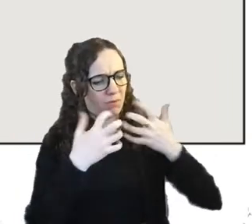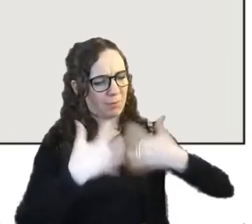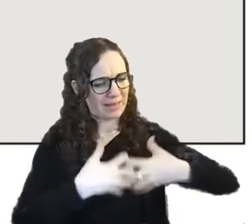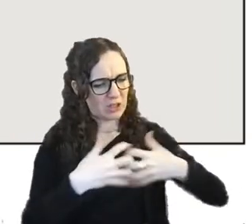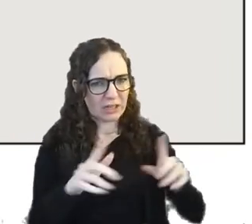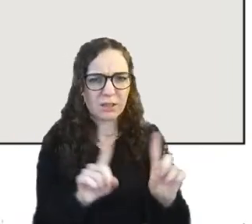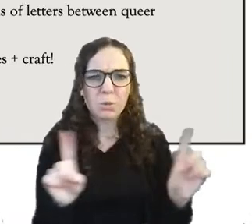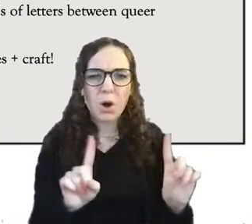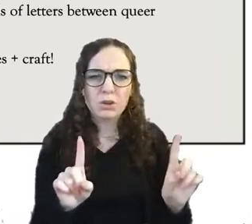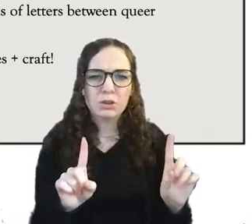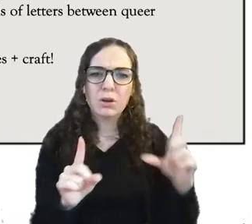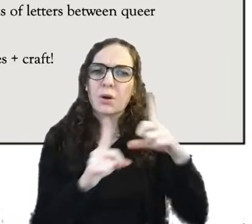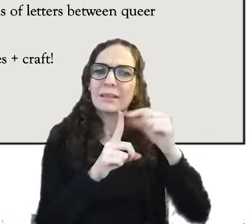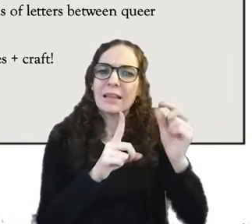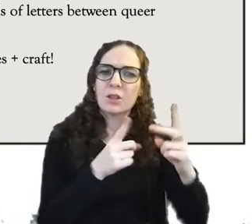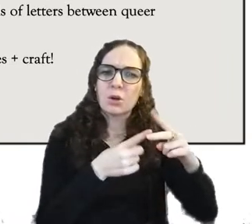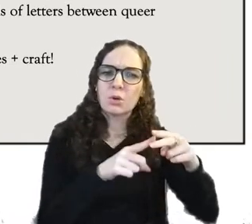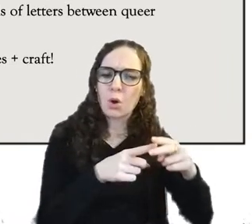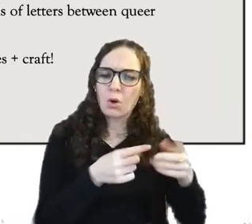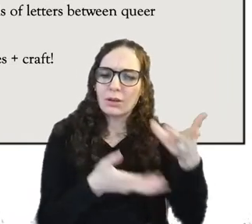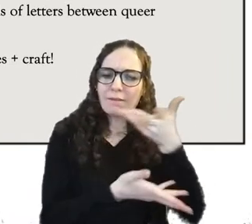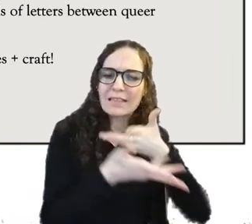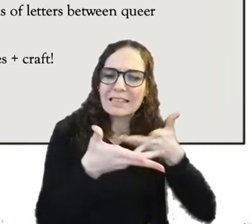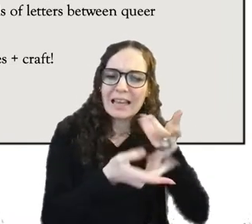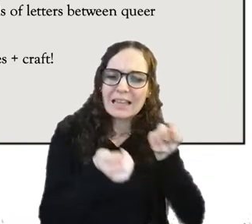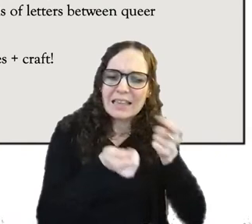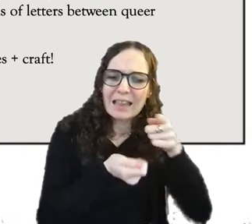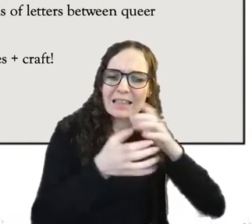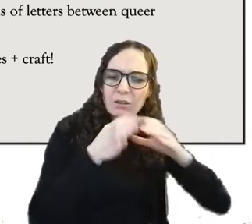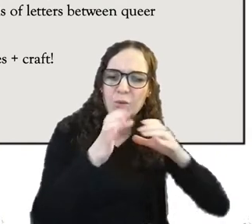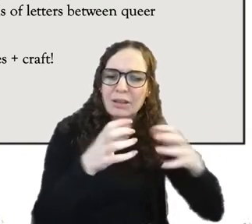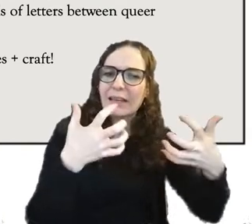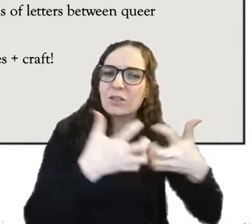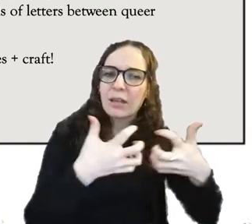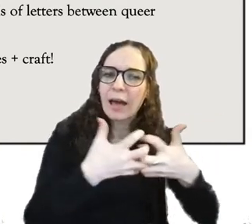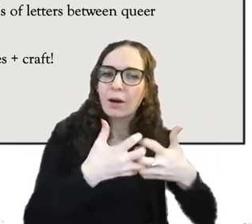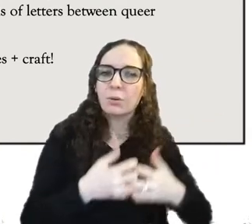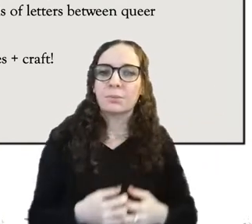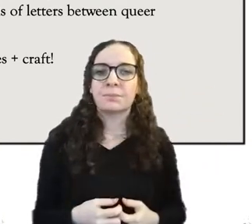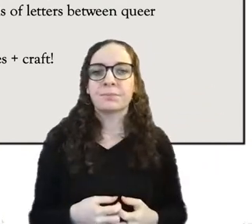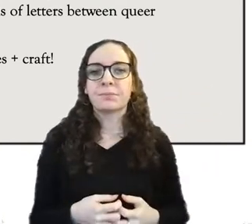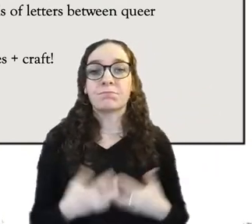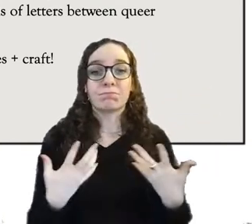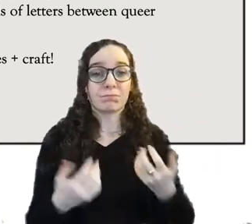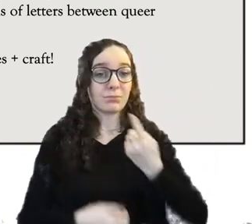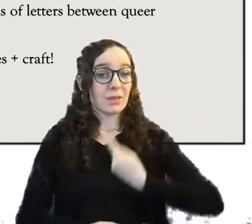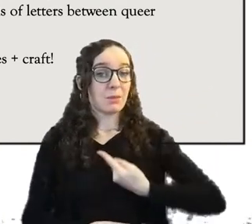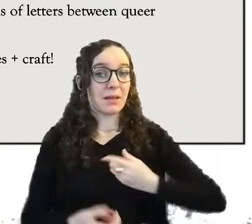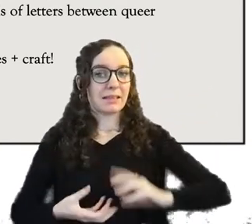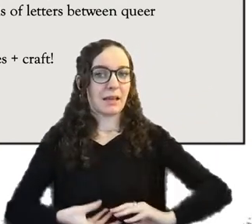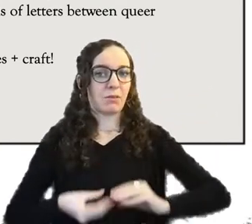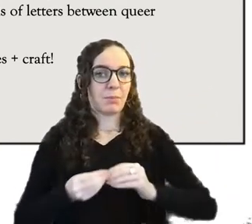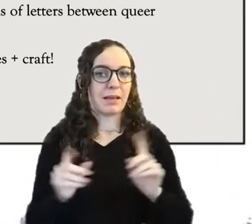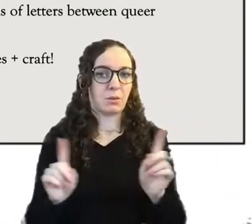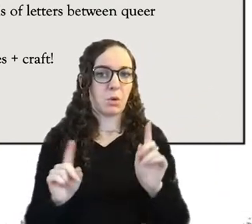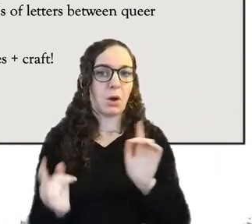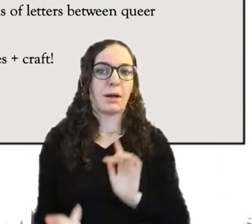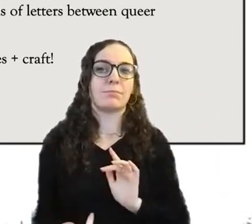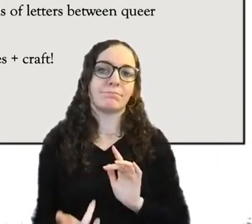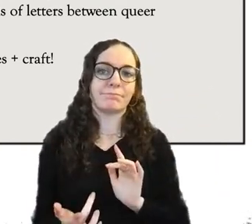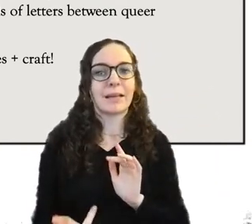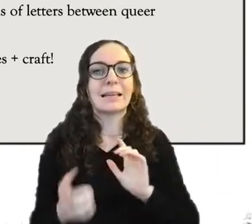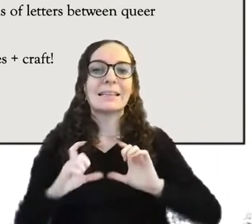so the piece i made is called keeping in touch uh lesbian dating during a global